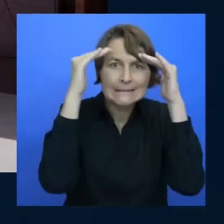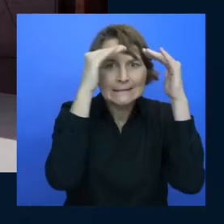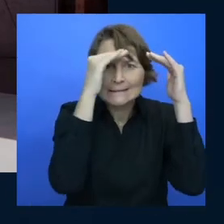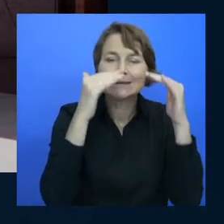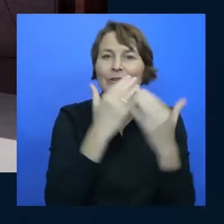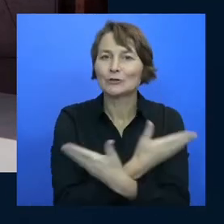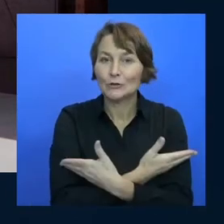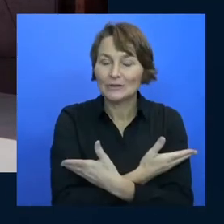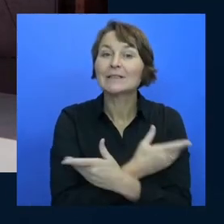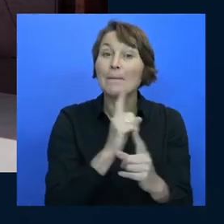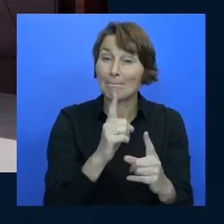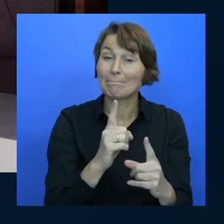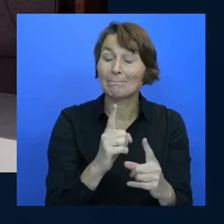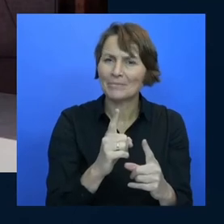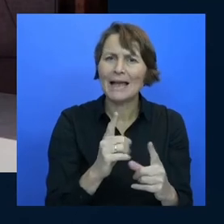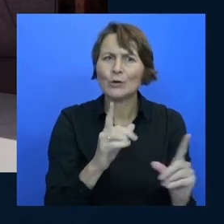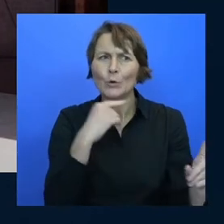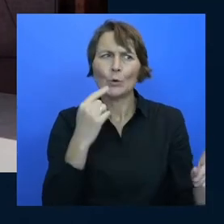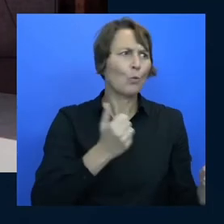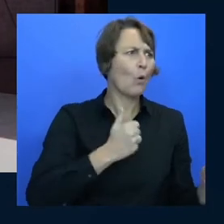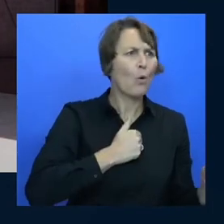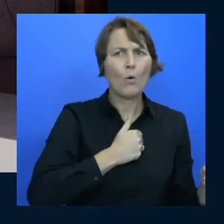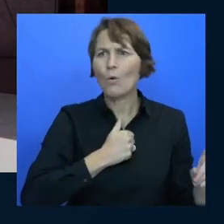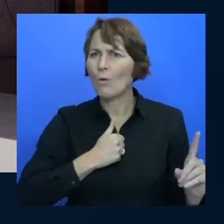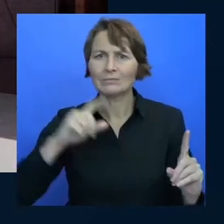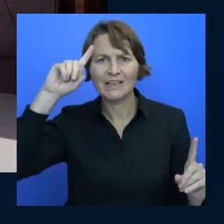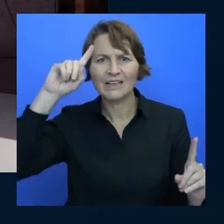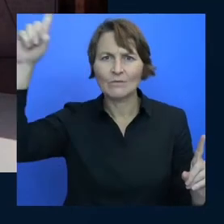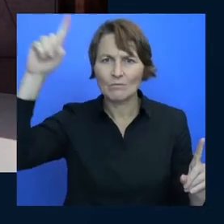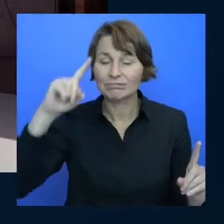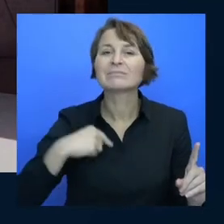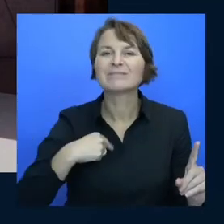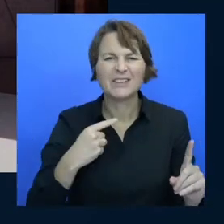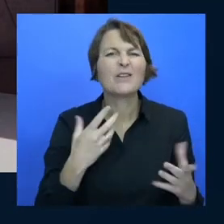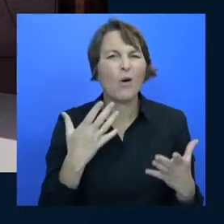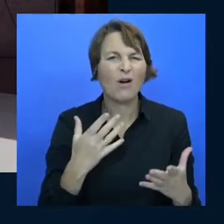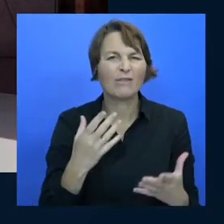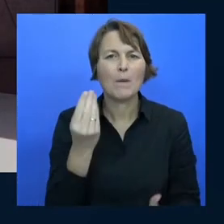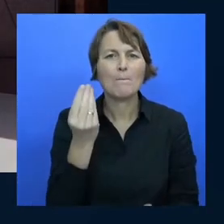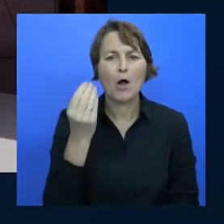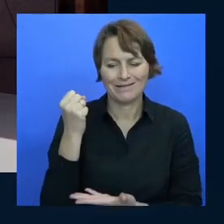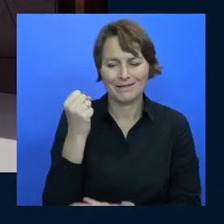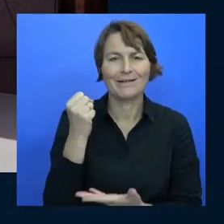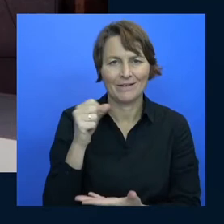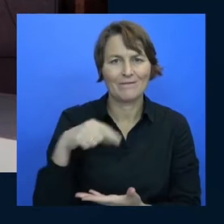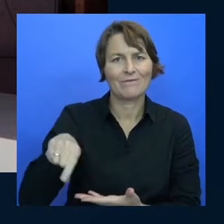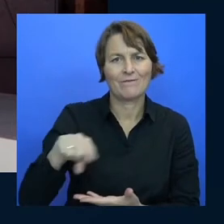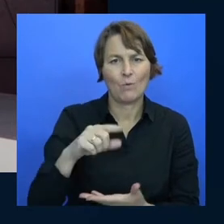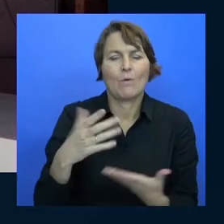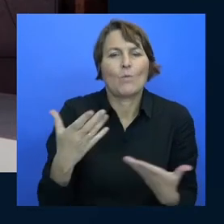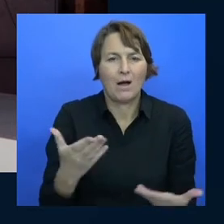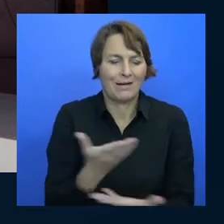the original owner the person who invented it because they're usually donating money to somebody for the reason of the the shirt